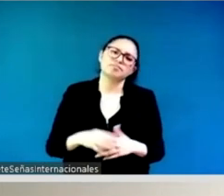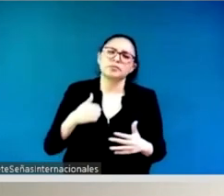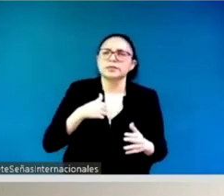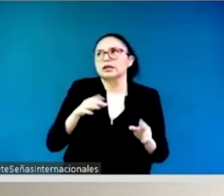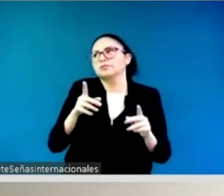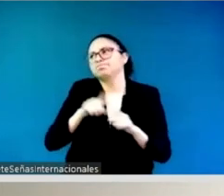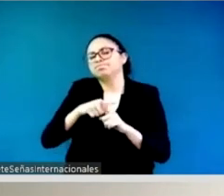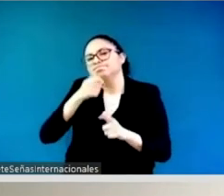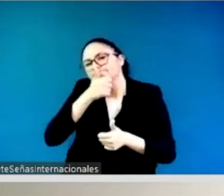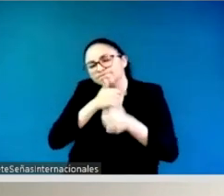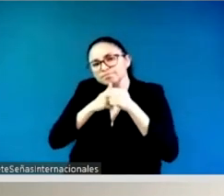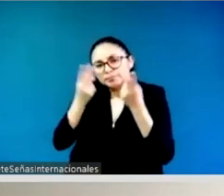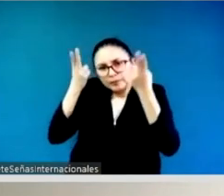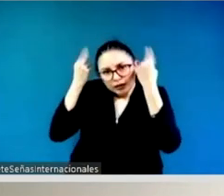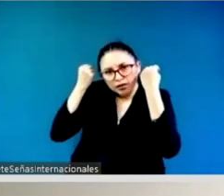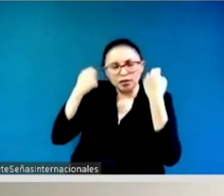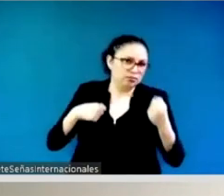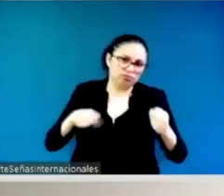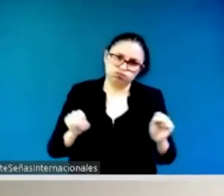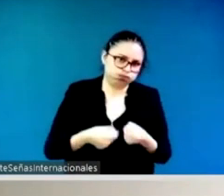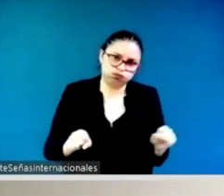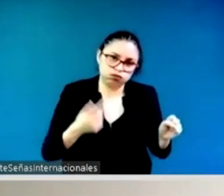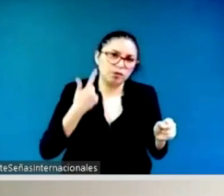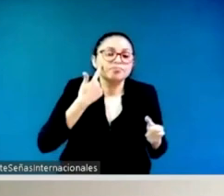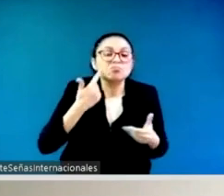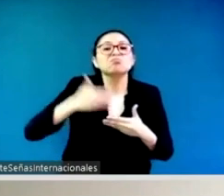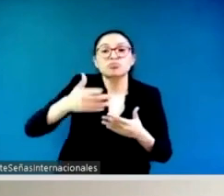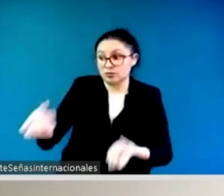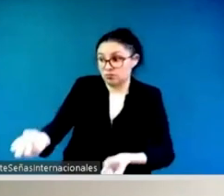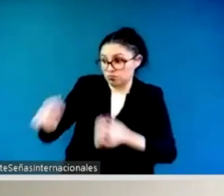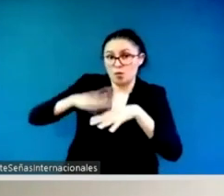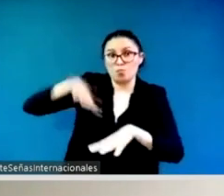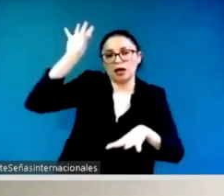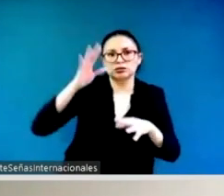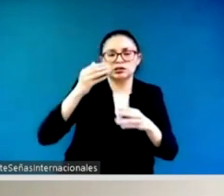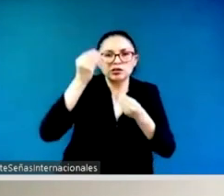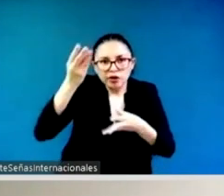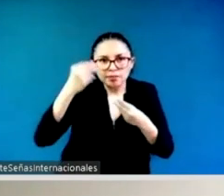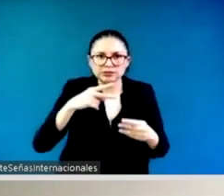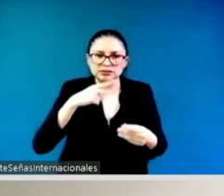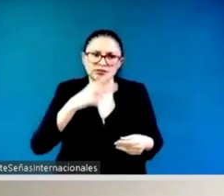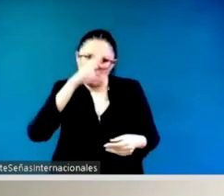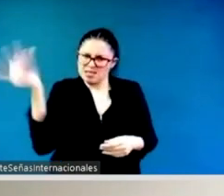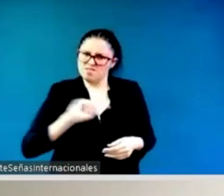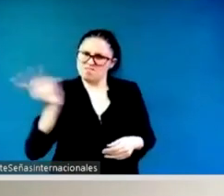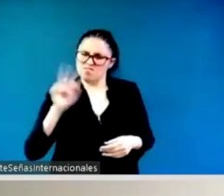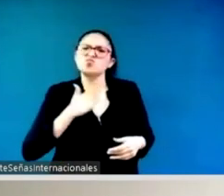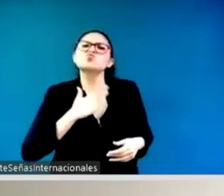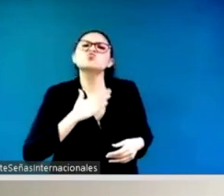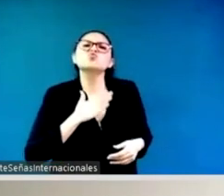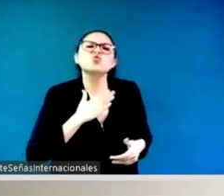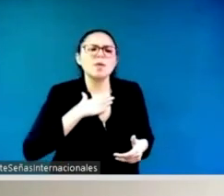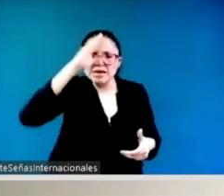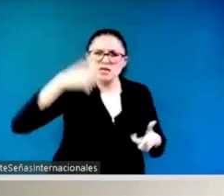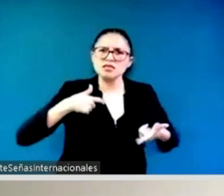me and male are like no i want budget committee you know so i think that what we need to improve is